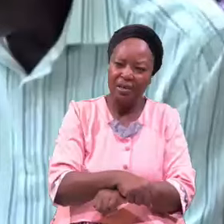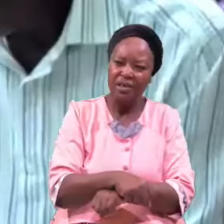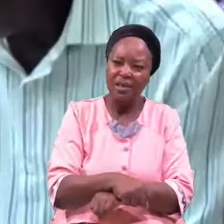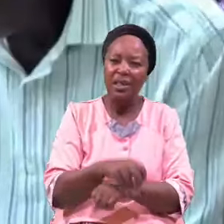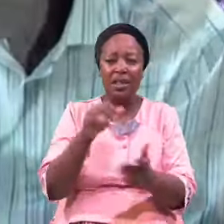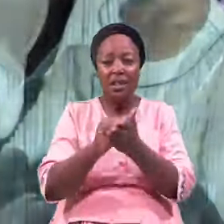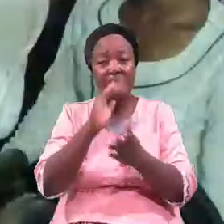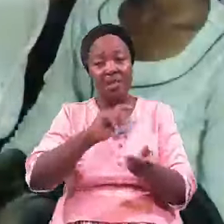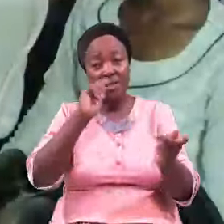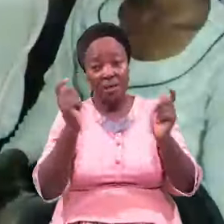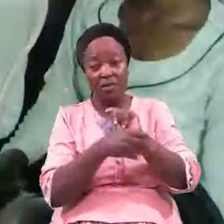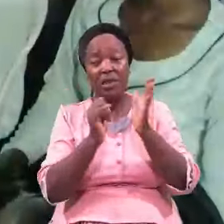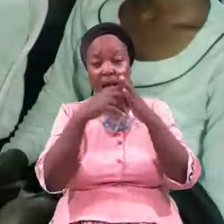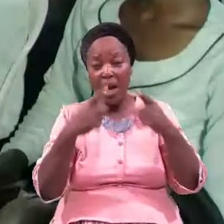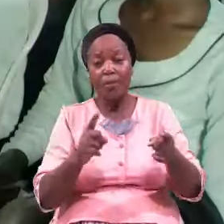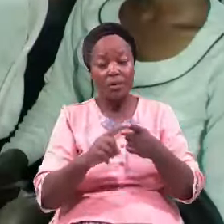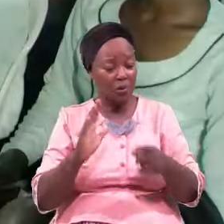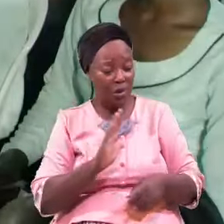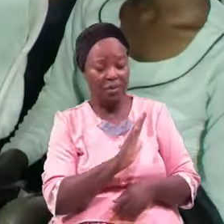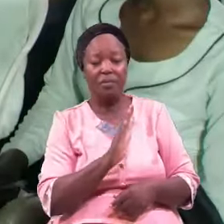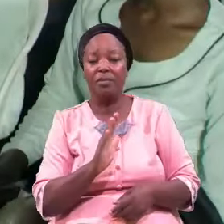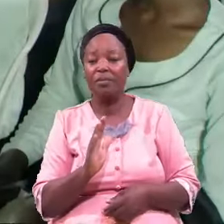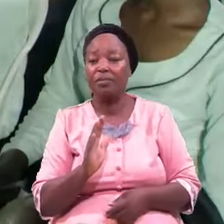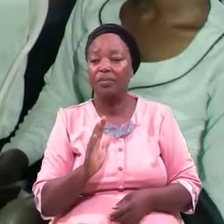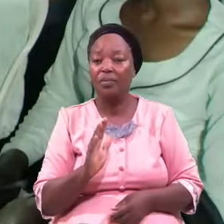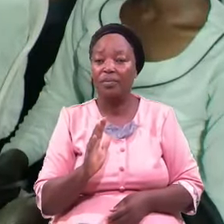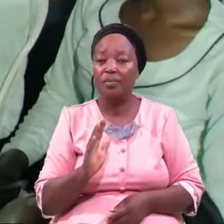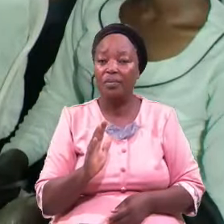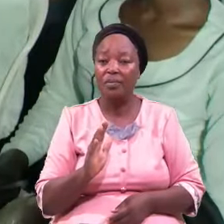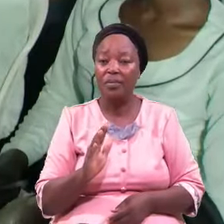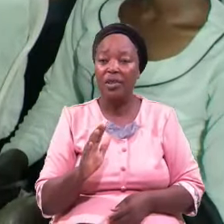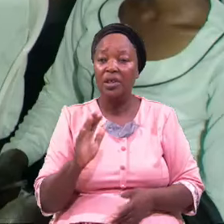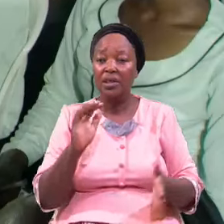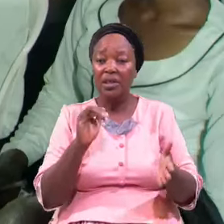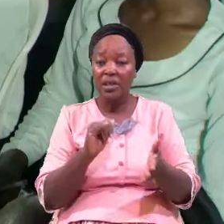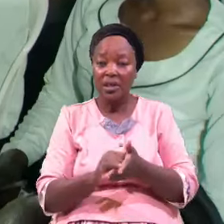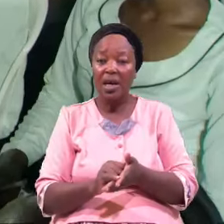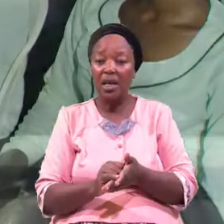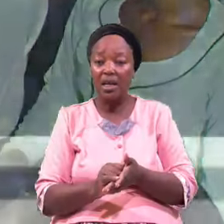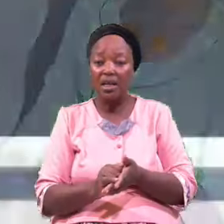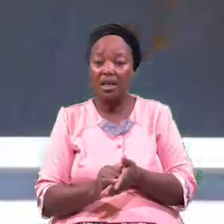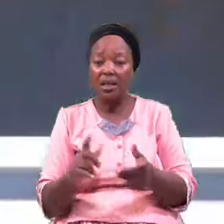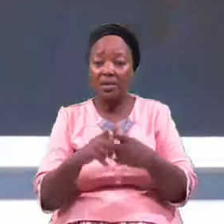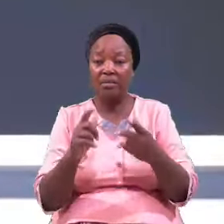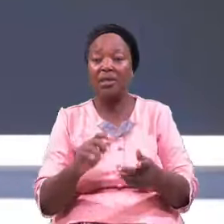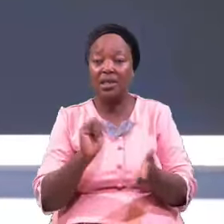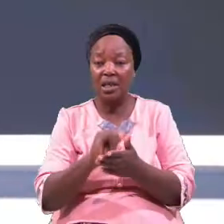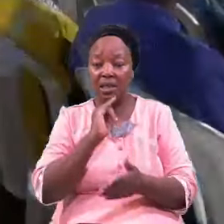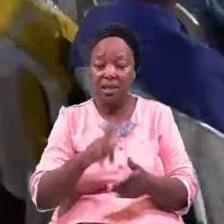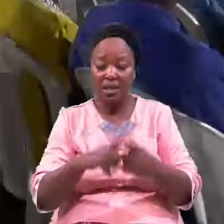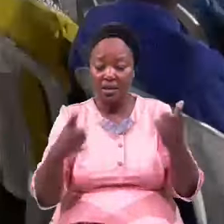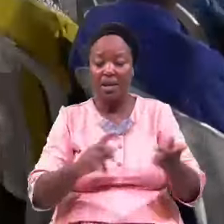A Transformation That Happened To Him That's The Transformation That Is Going To Happened To You